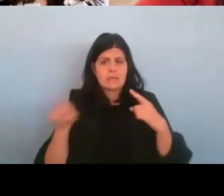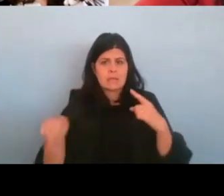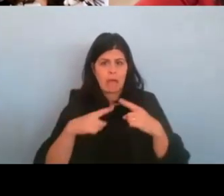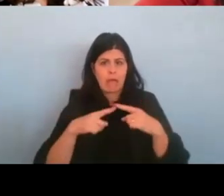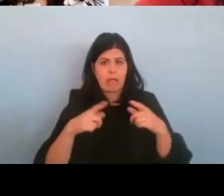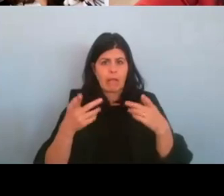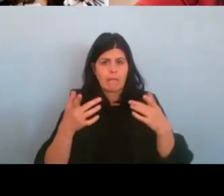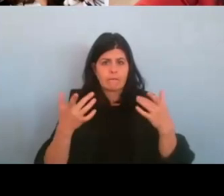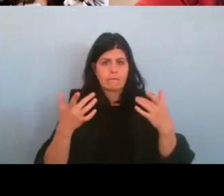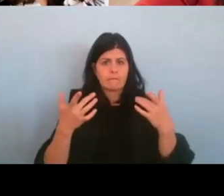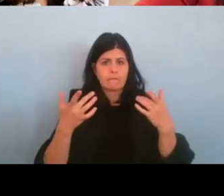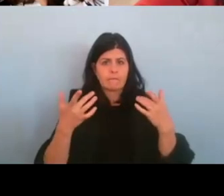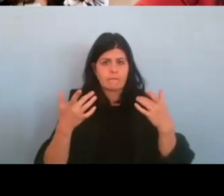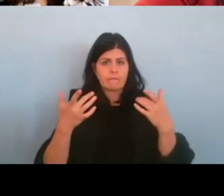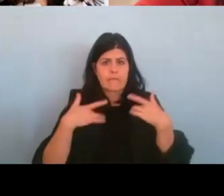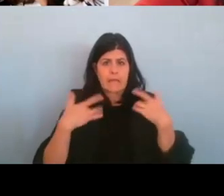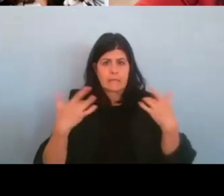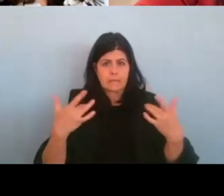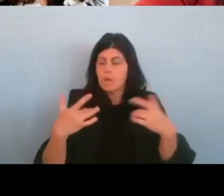Great question.